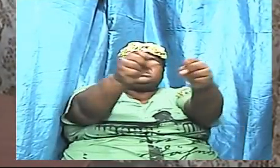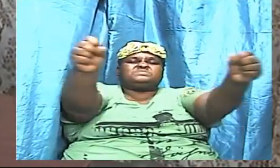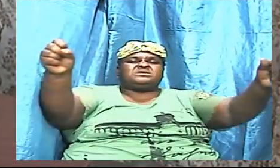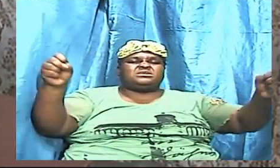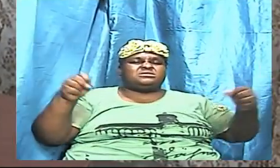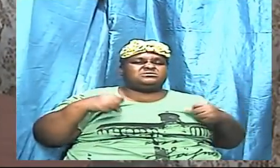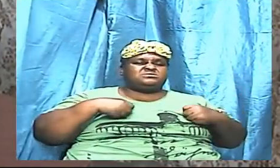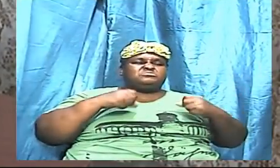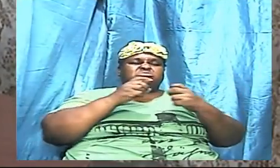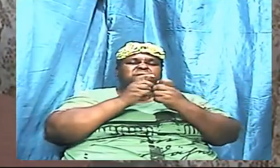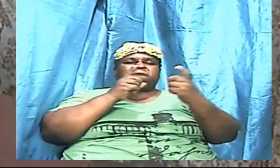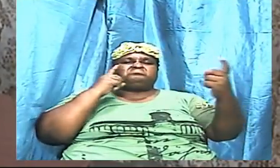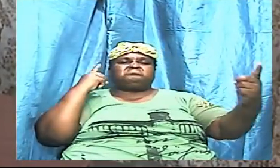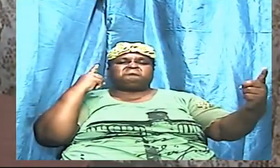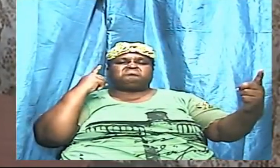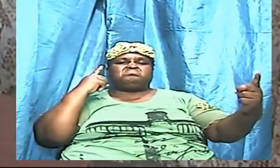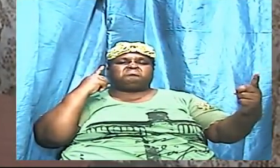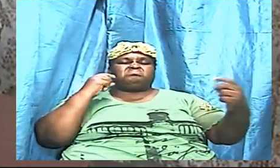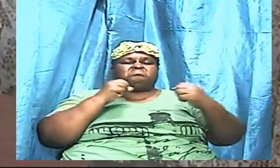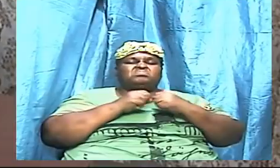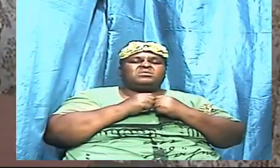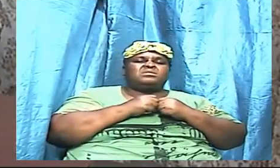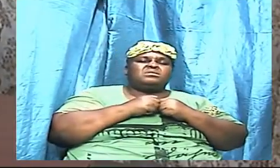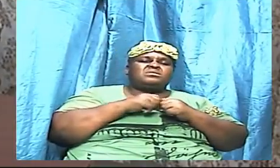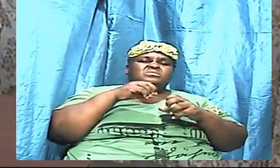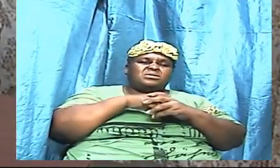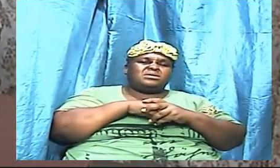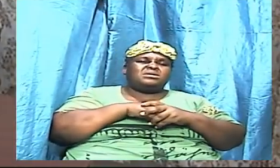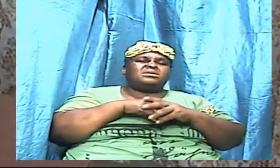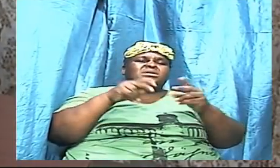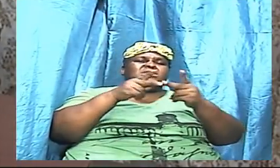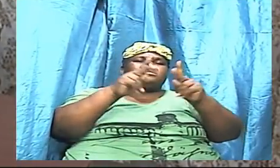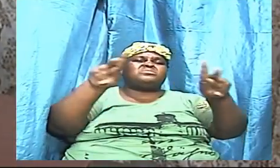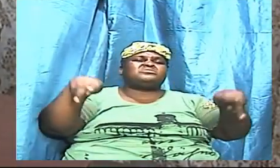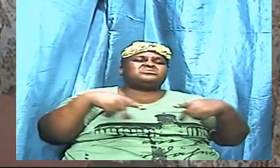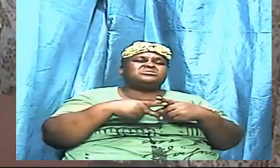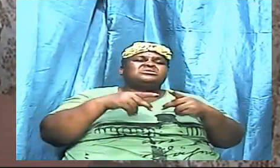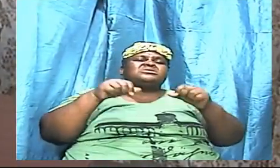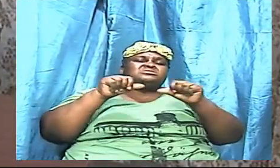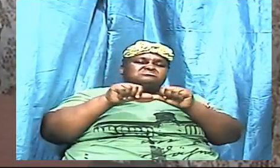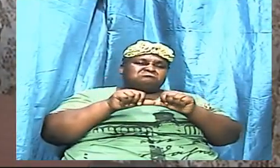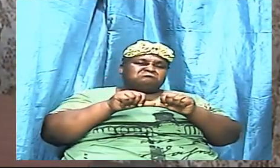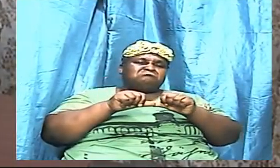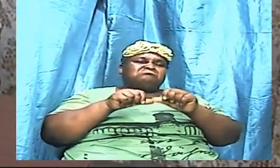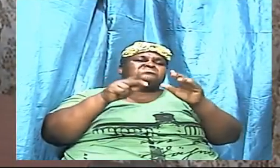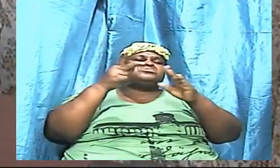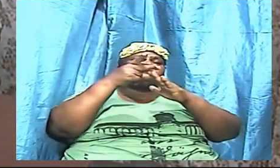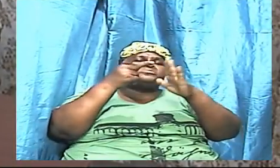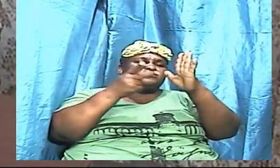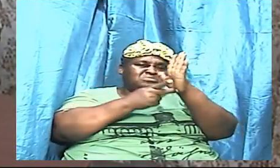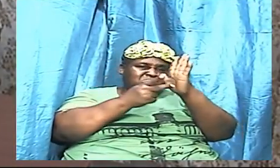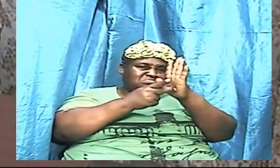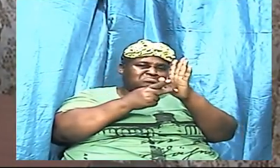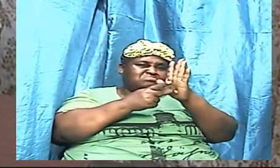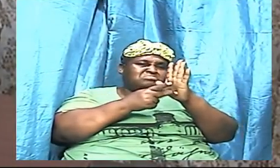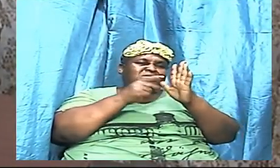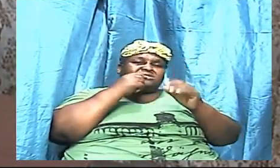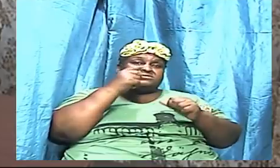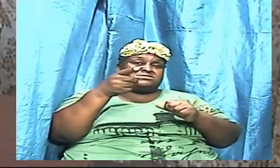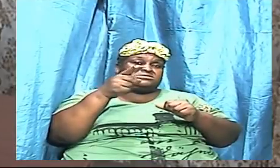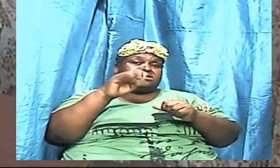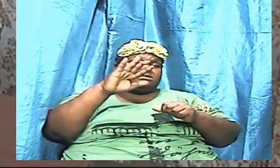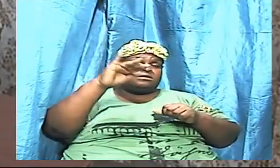and we will be in a position to maintain the protocol that are established and